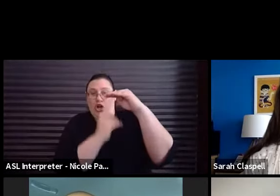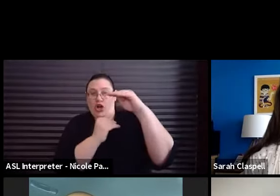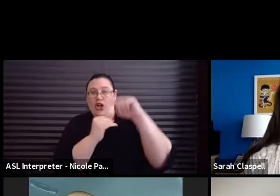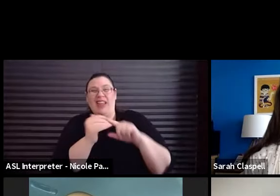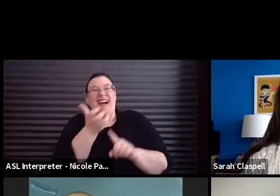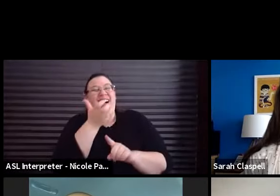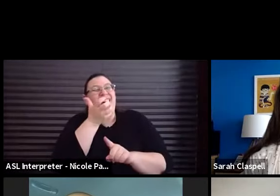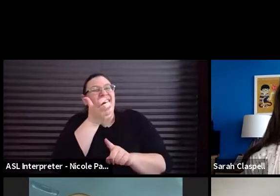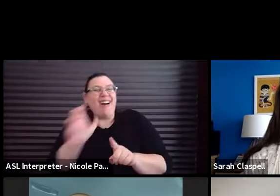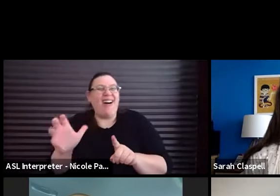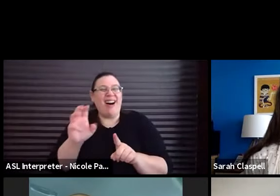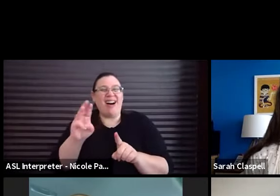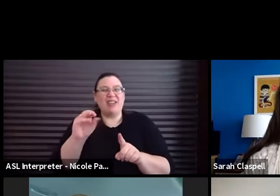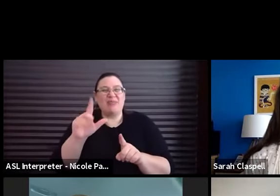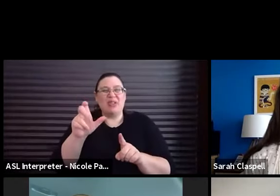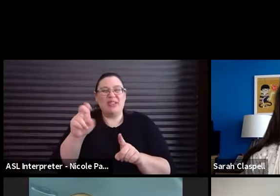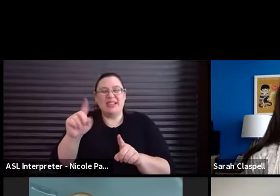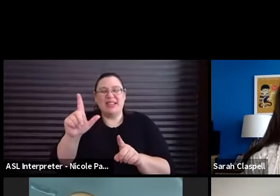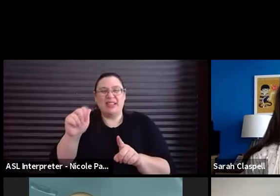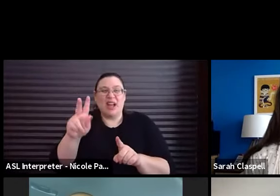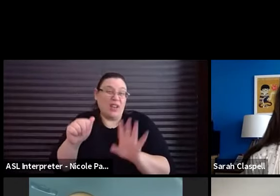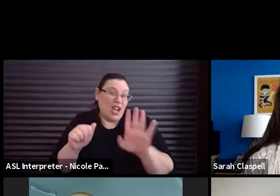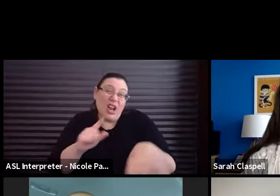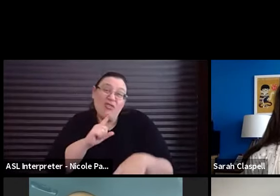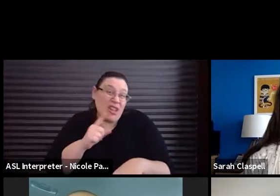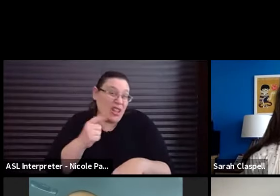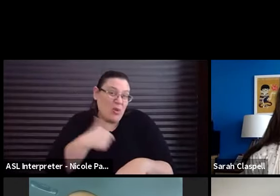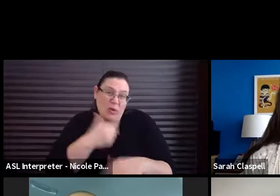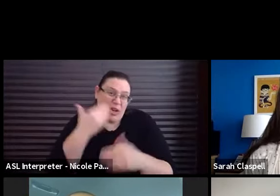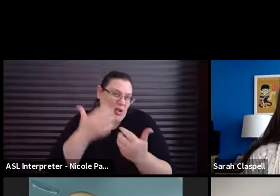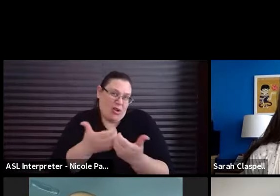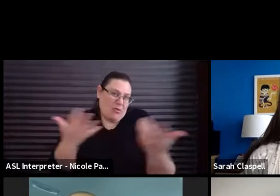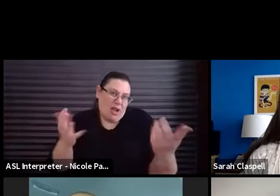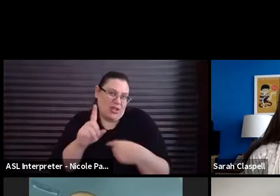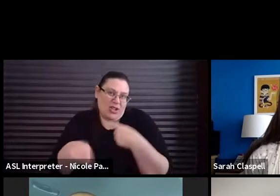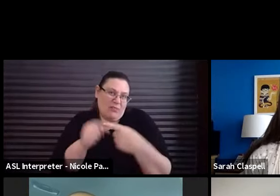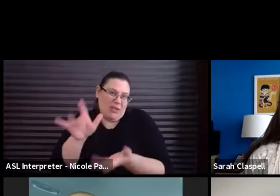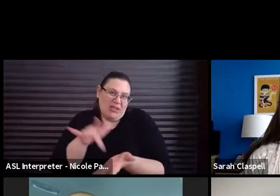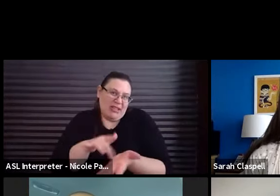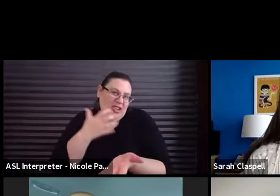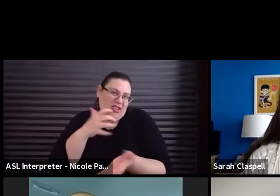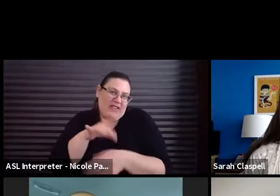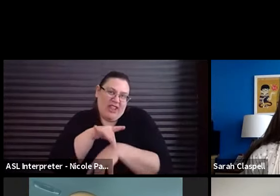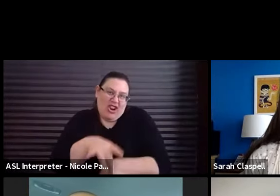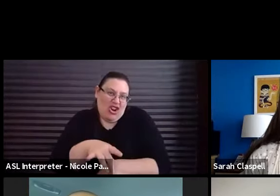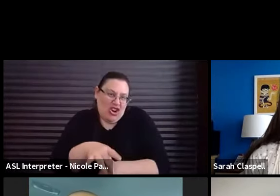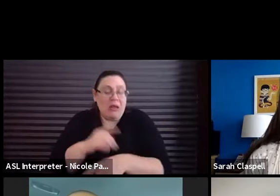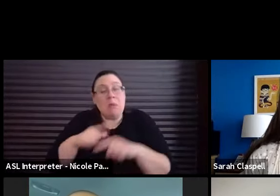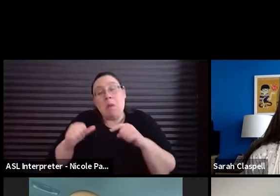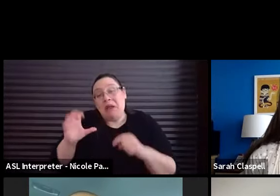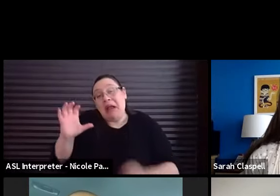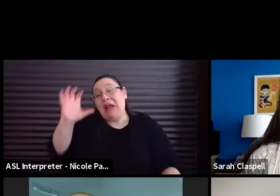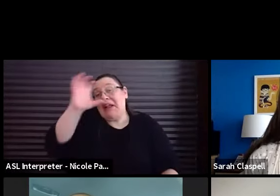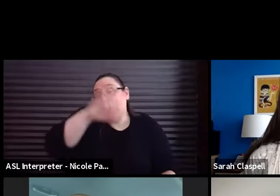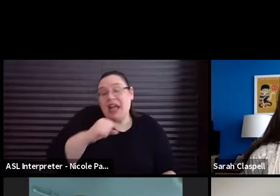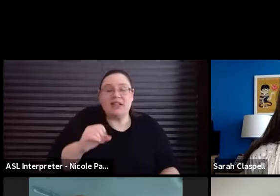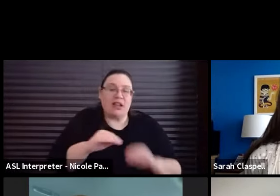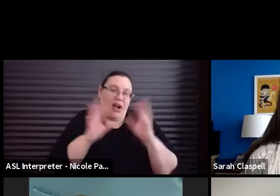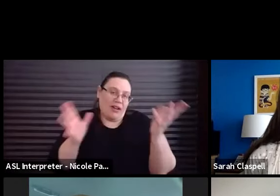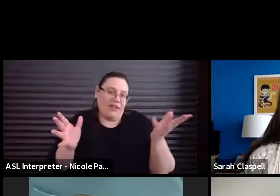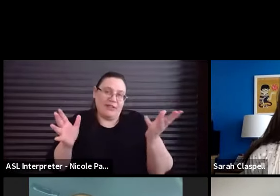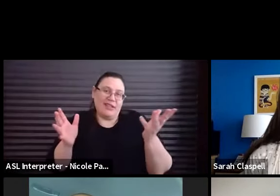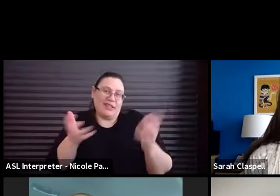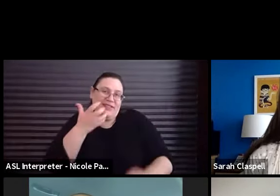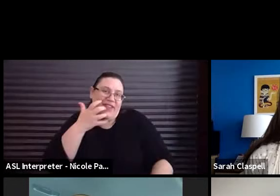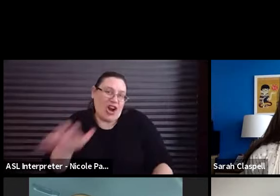molten lava. And actually we don't know that much about the center of the earth, but we can hazard a guess that it is obviously it's very hot